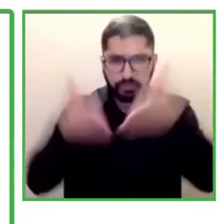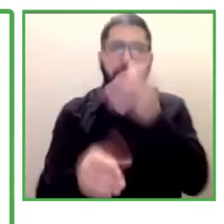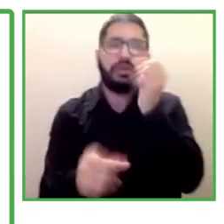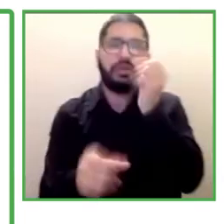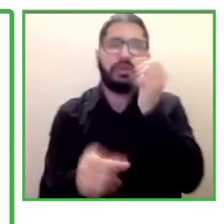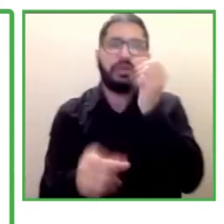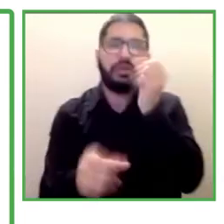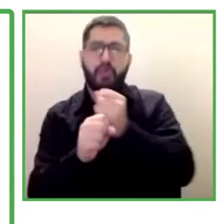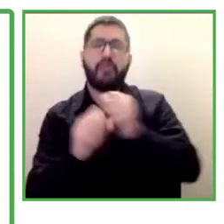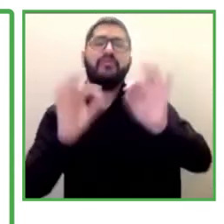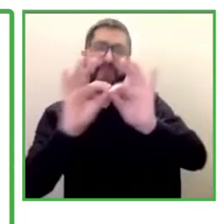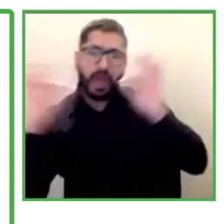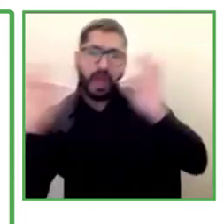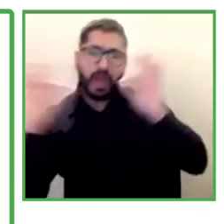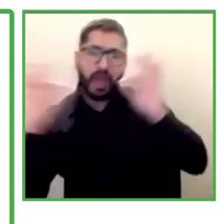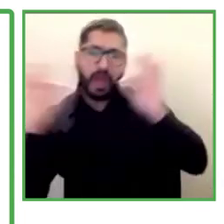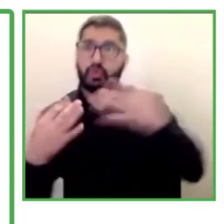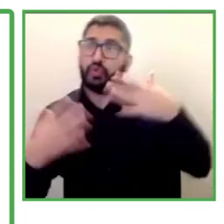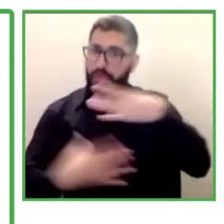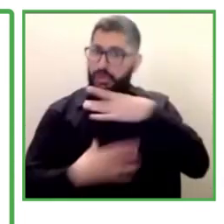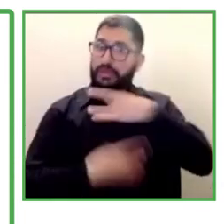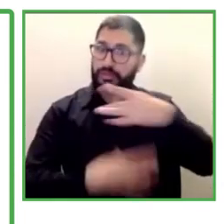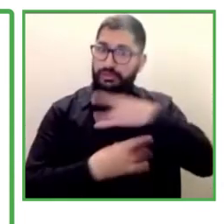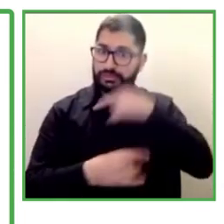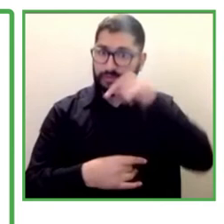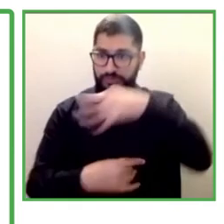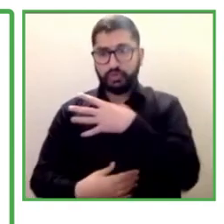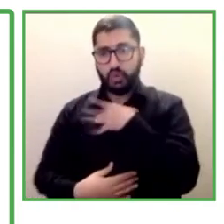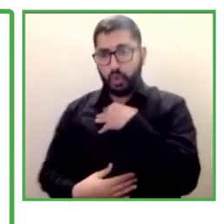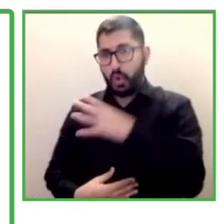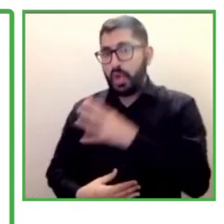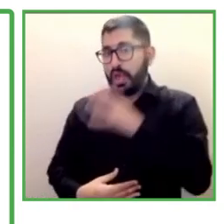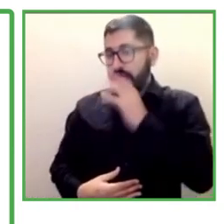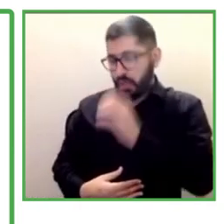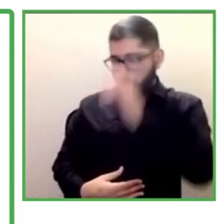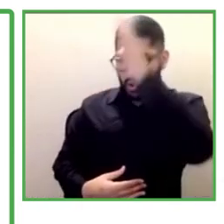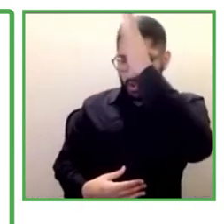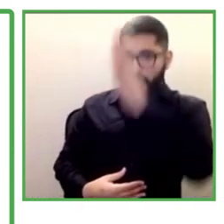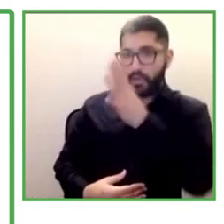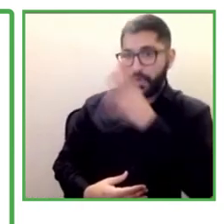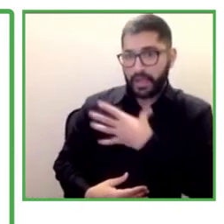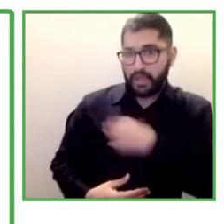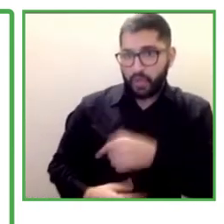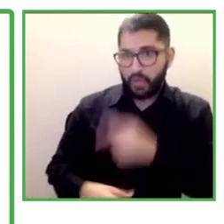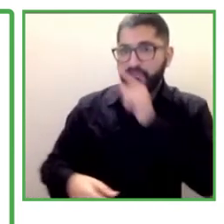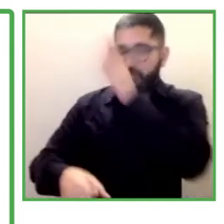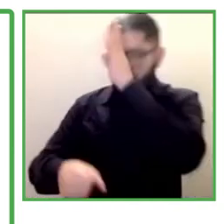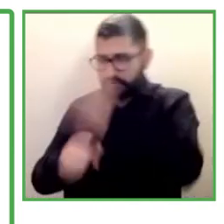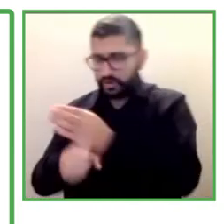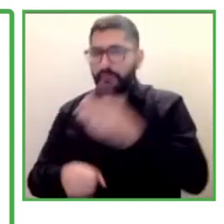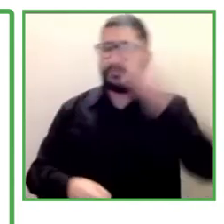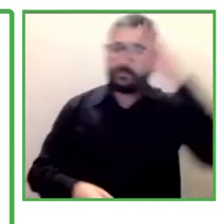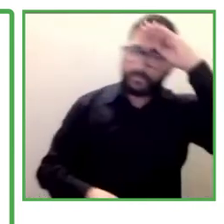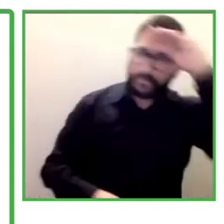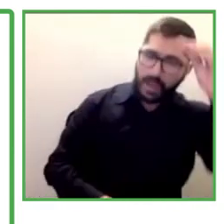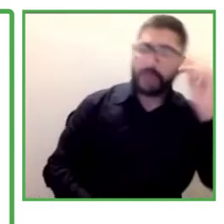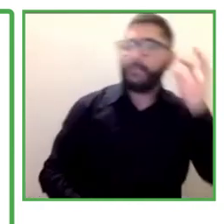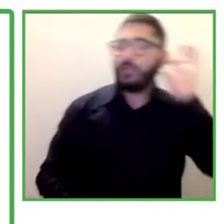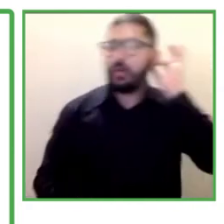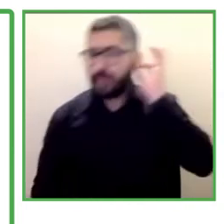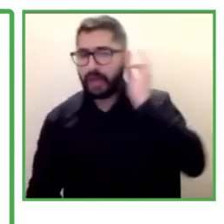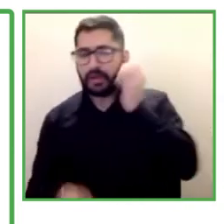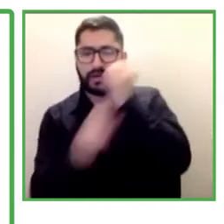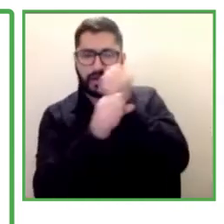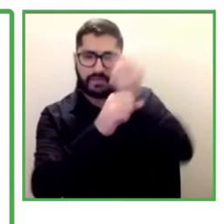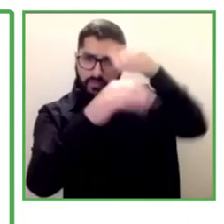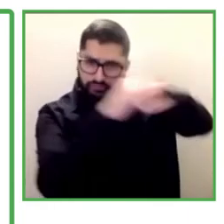families are very interested in their children or siblings can access the job